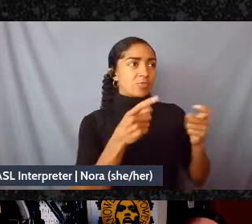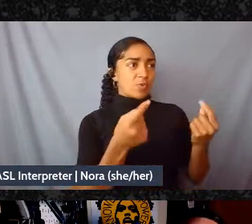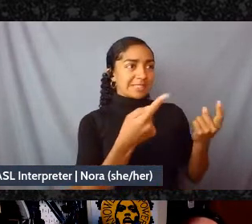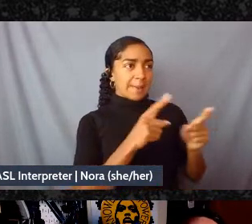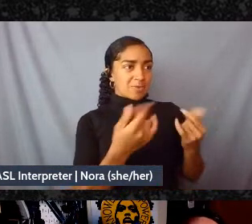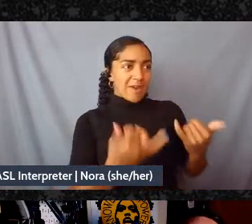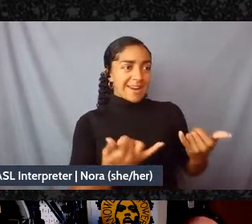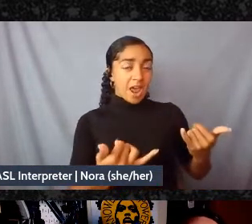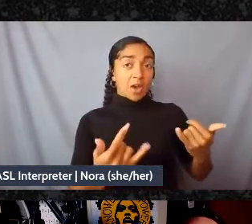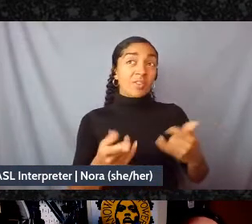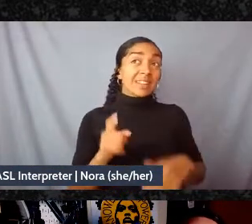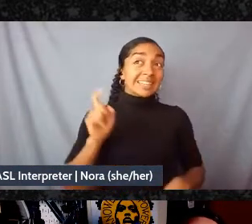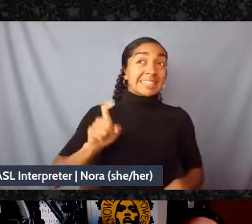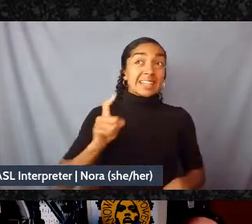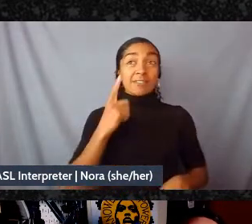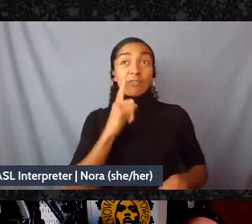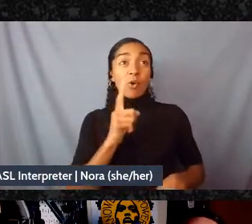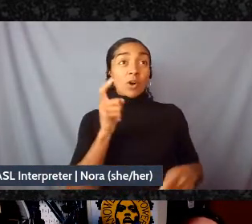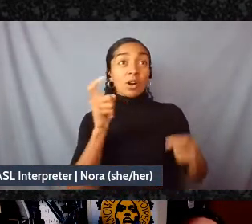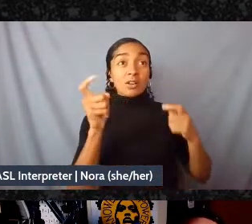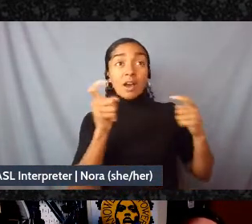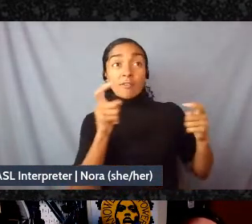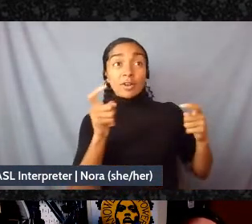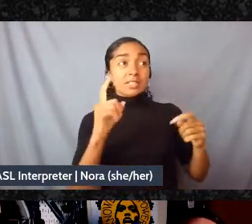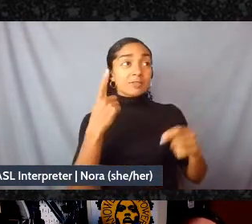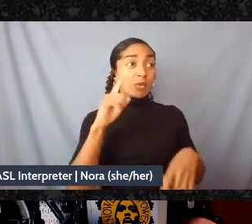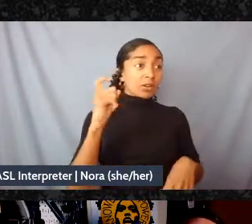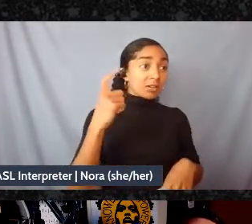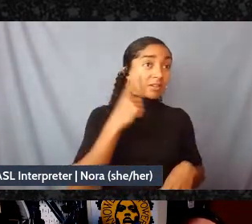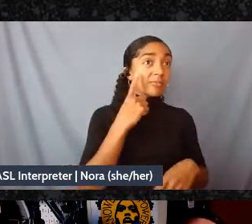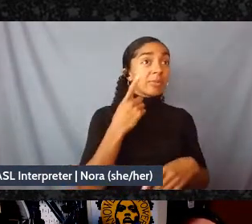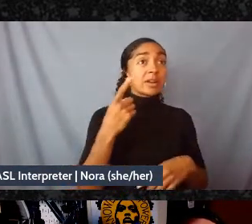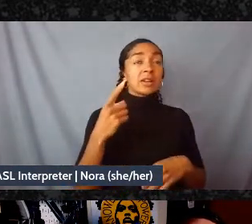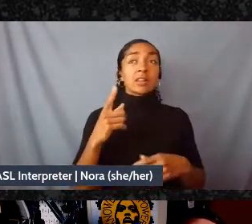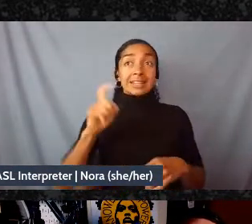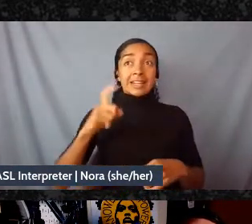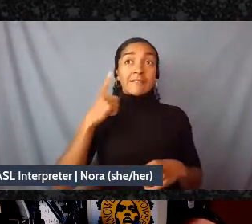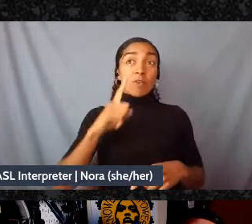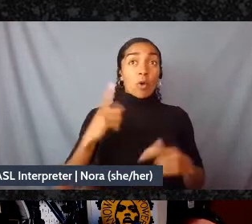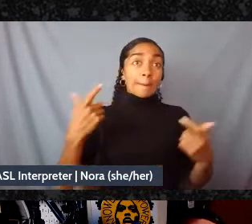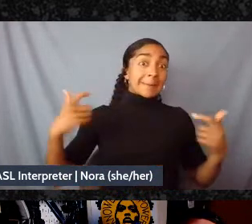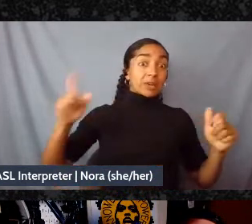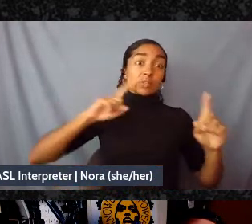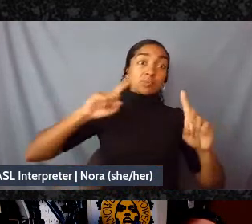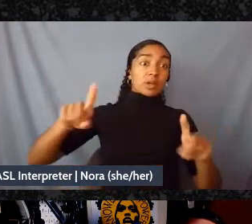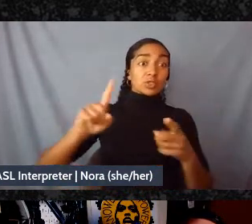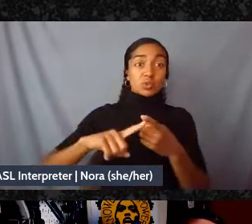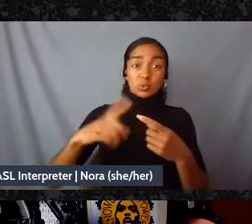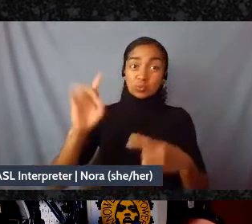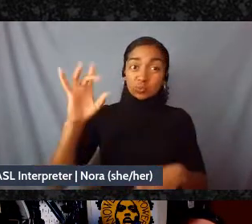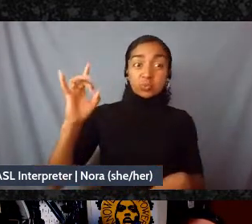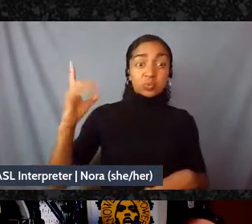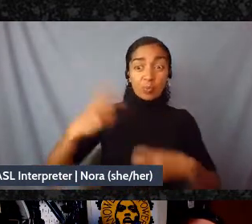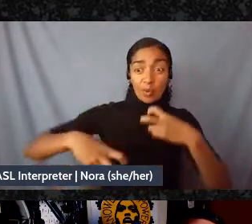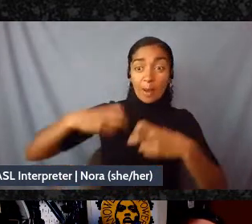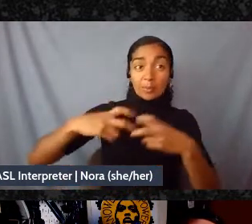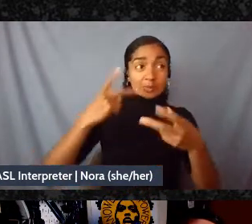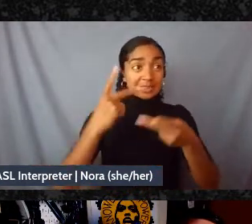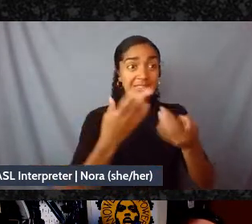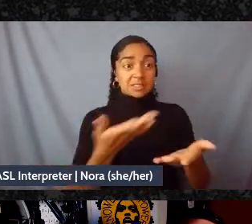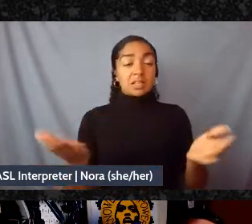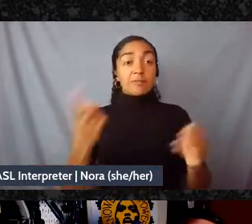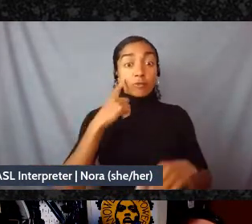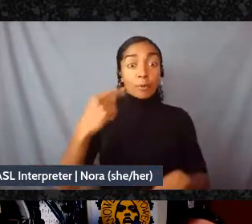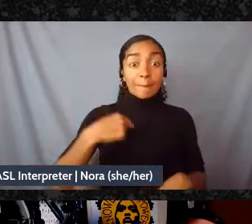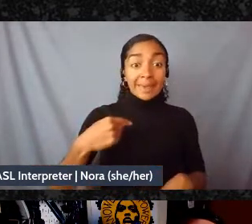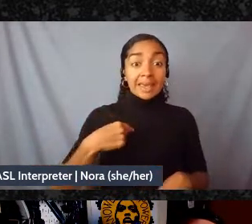governance the need for large-scale responses to large-scale problems and I feel like to me it's only